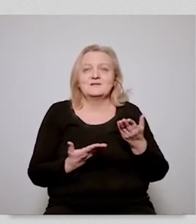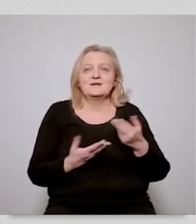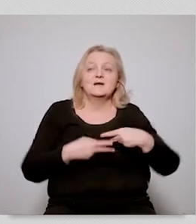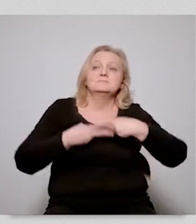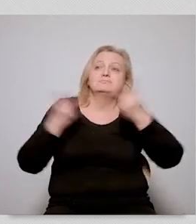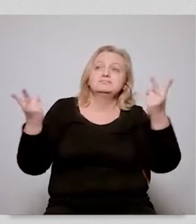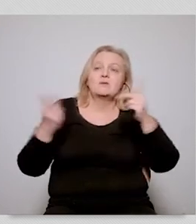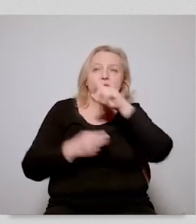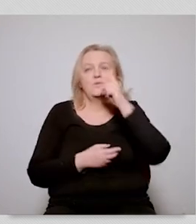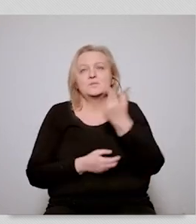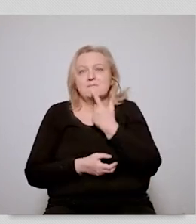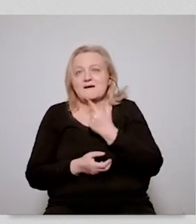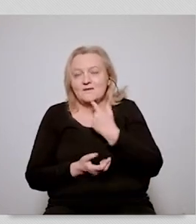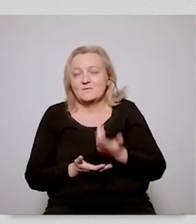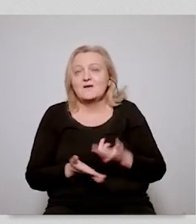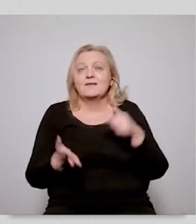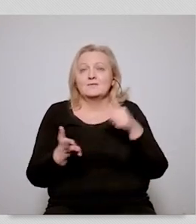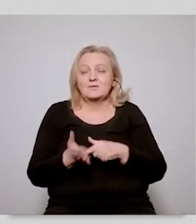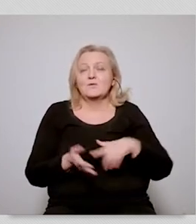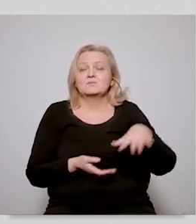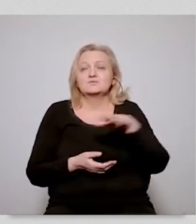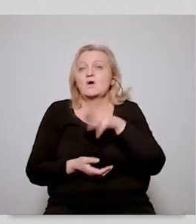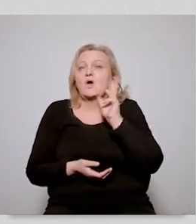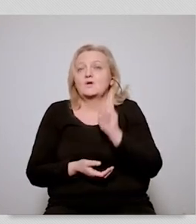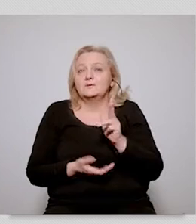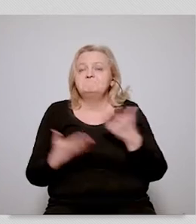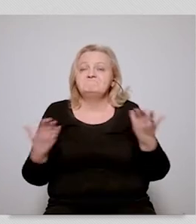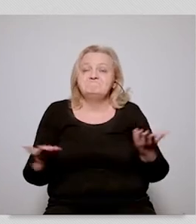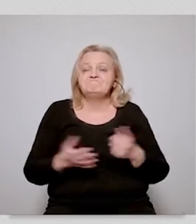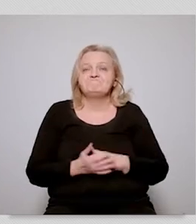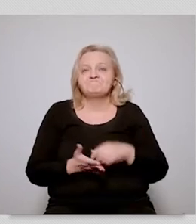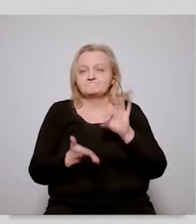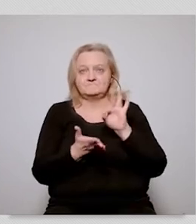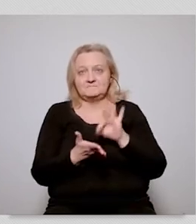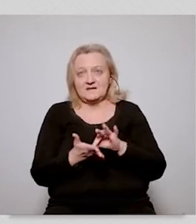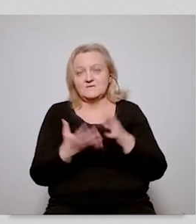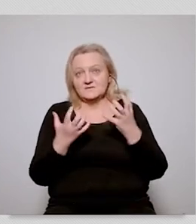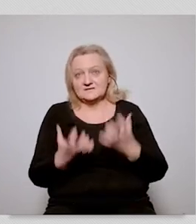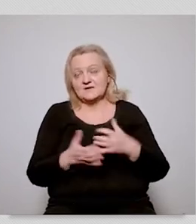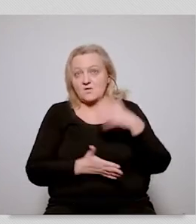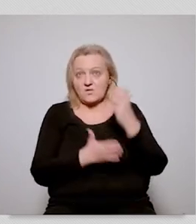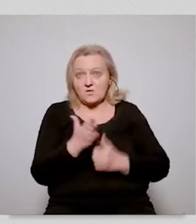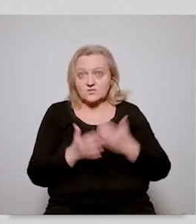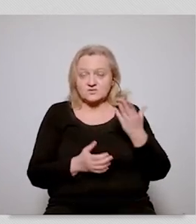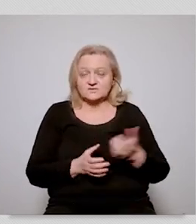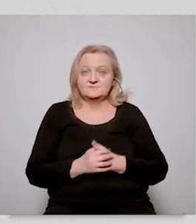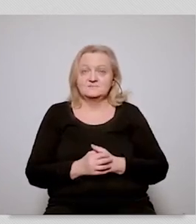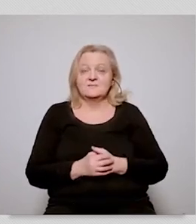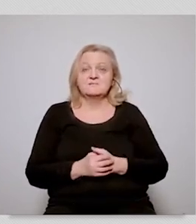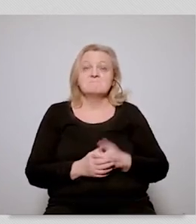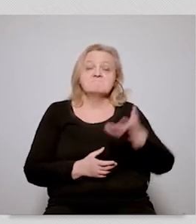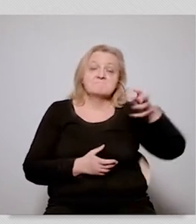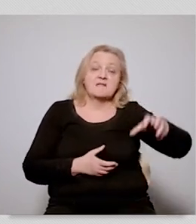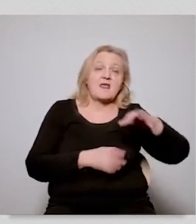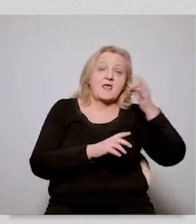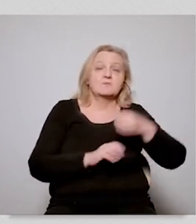they don't even know what the colleagues are doing and this also can be